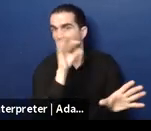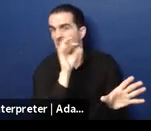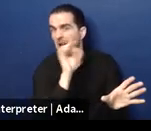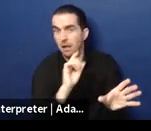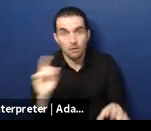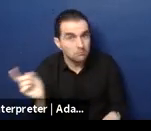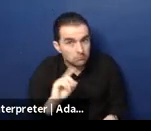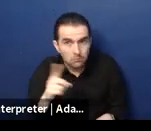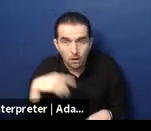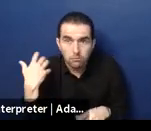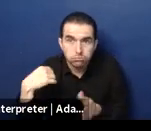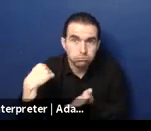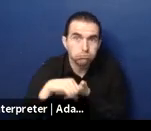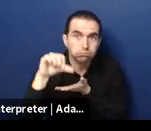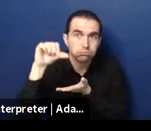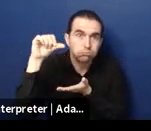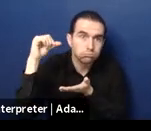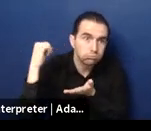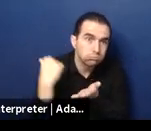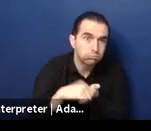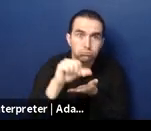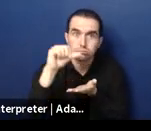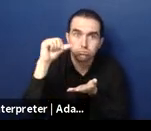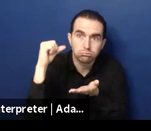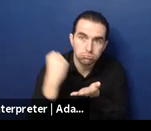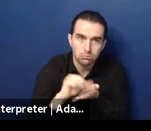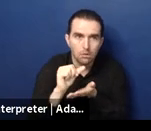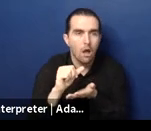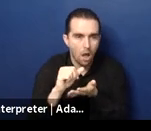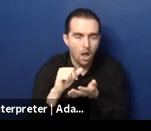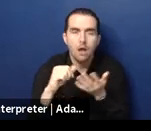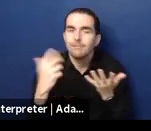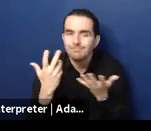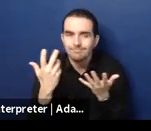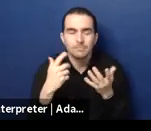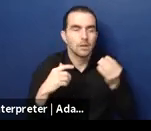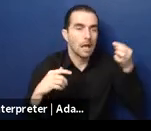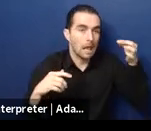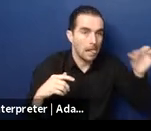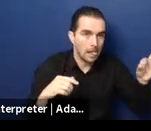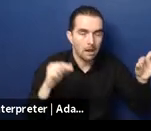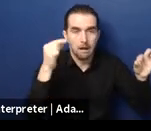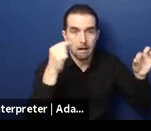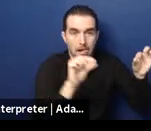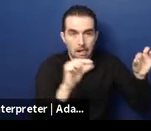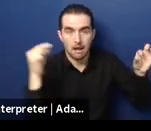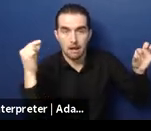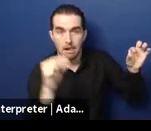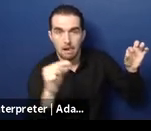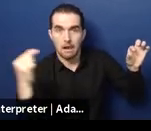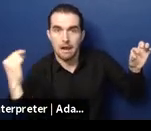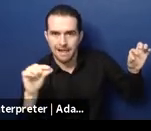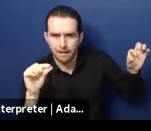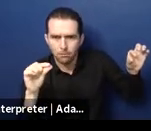transformation, capture the costs that we're going to institutional care, to resource these more diverse line items